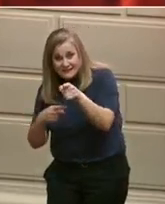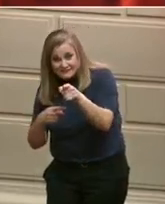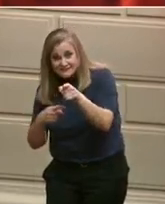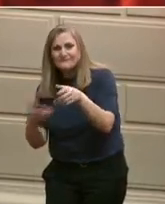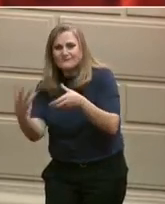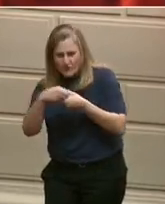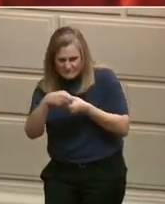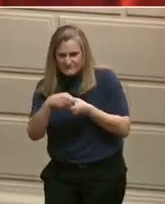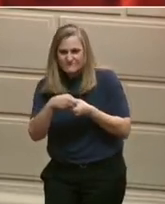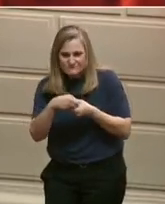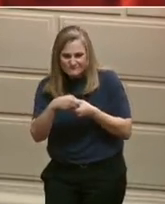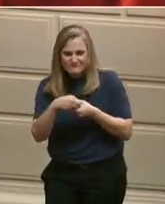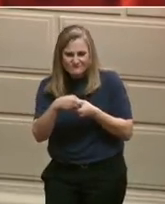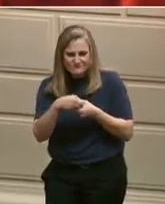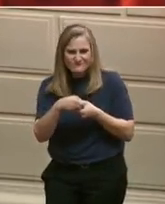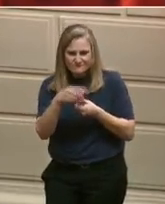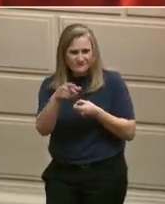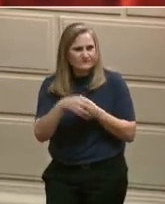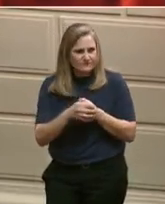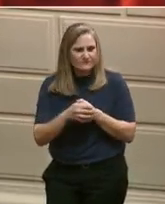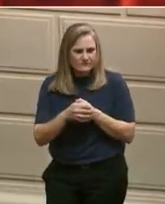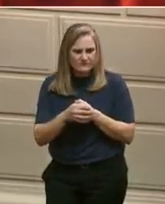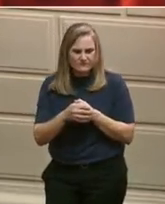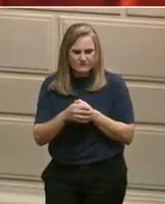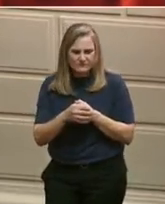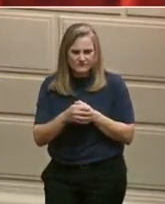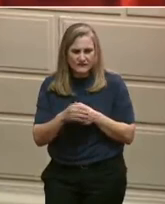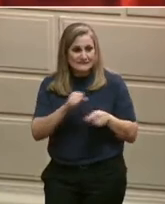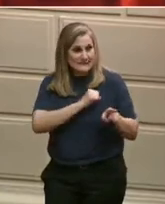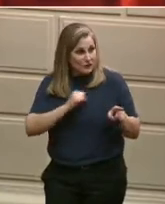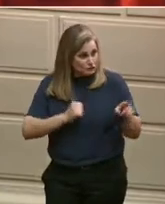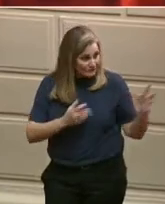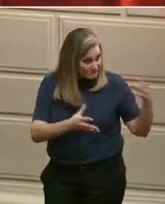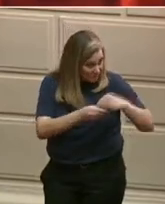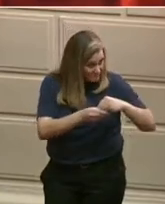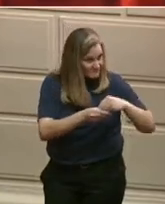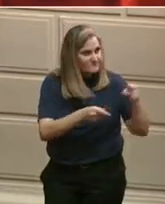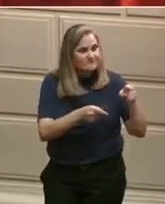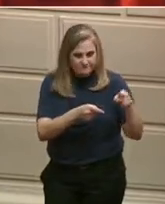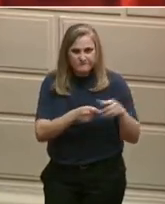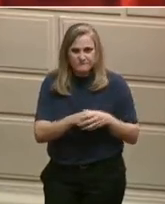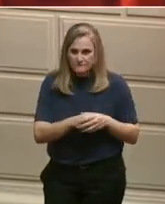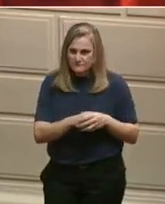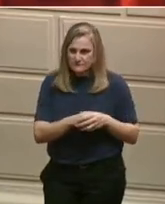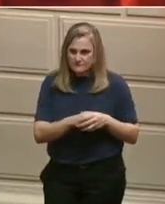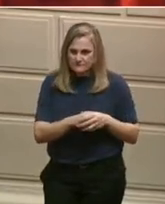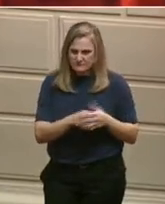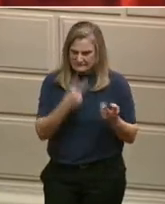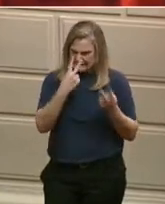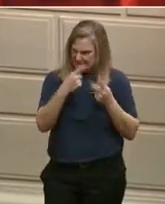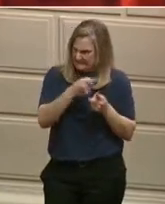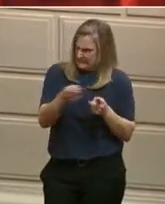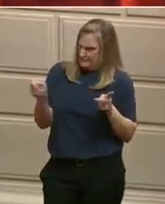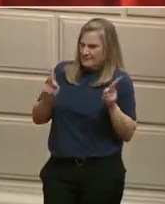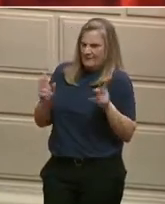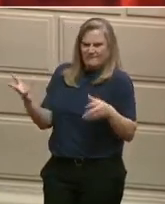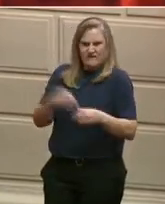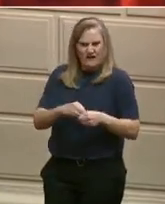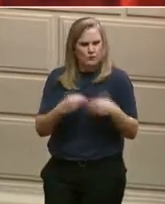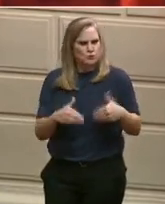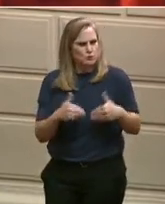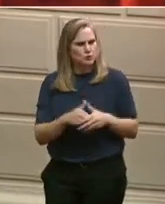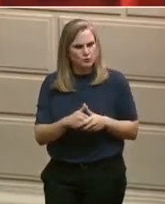On board. And Senators Cano and Val Lawson. That team includes our municipal leaders,